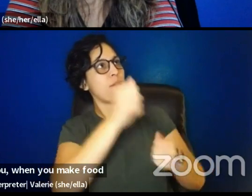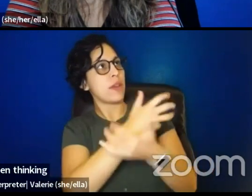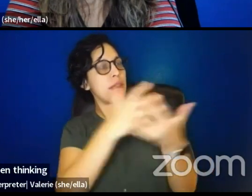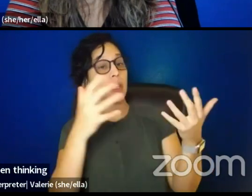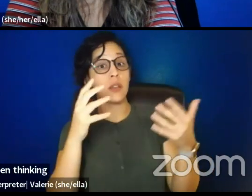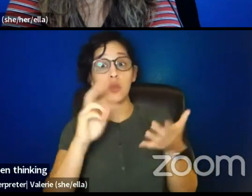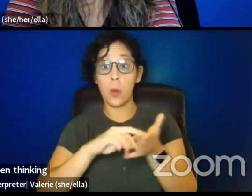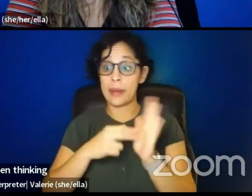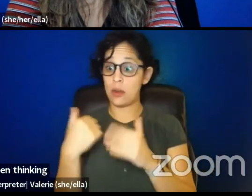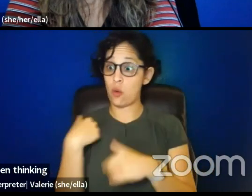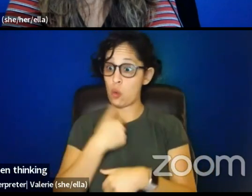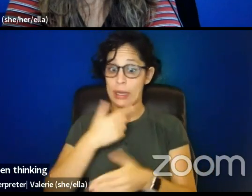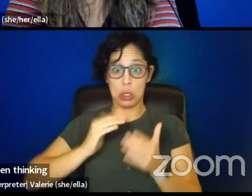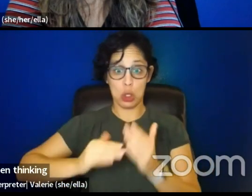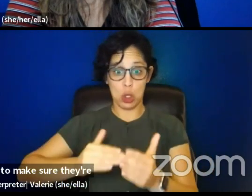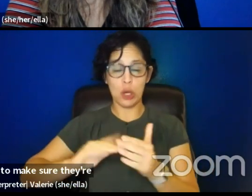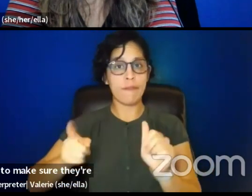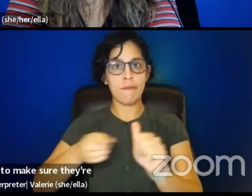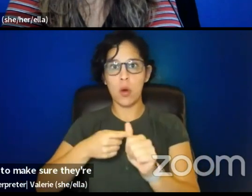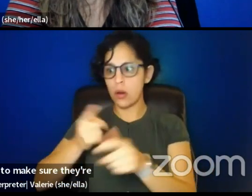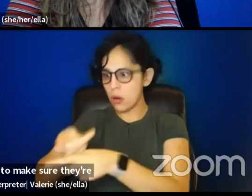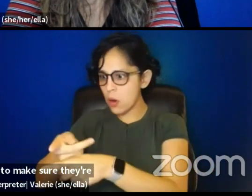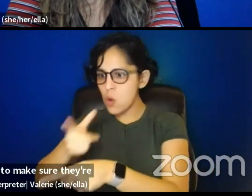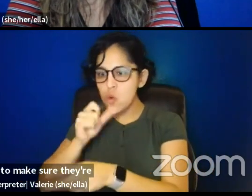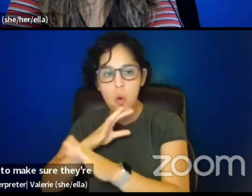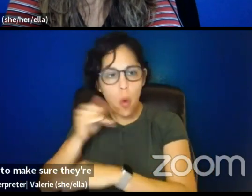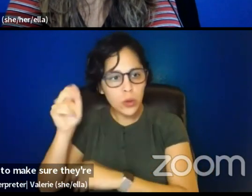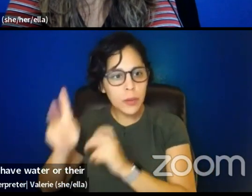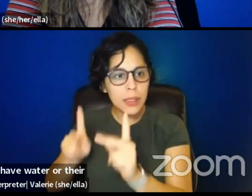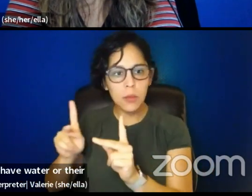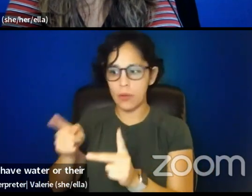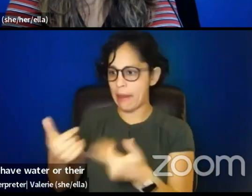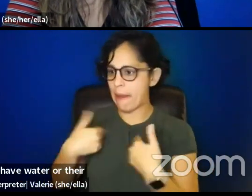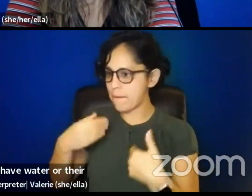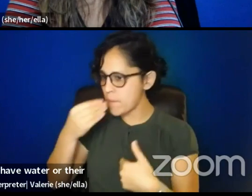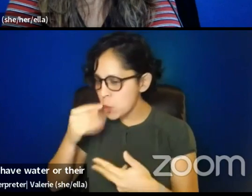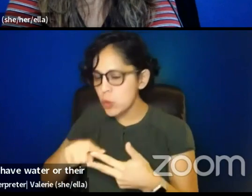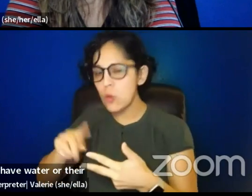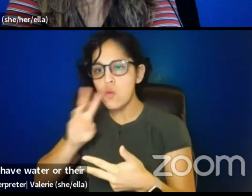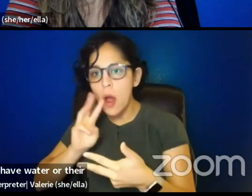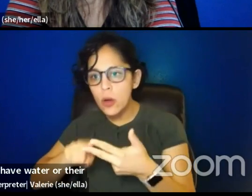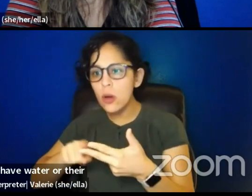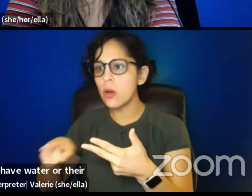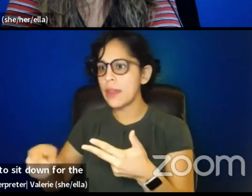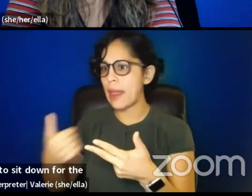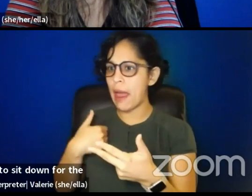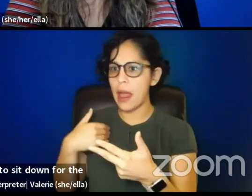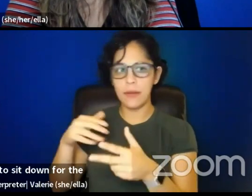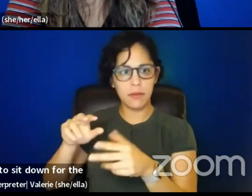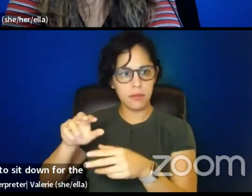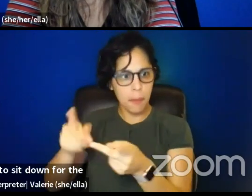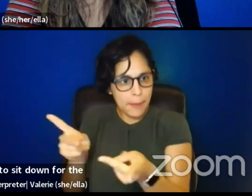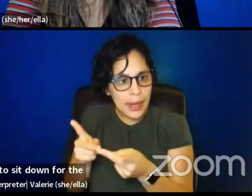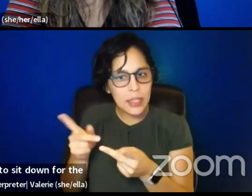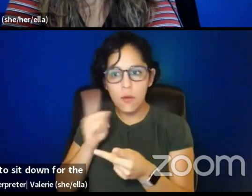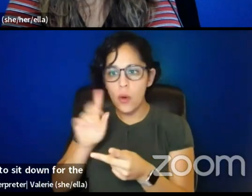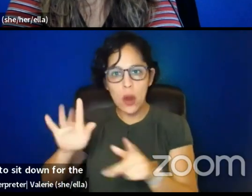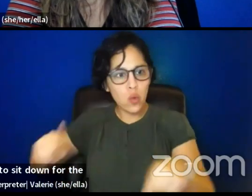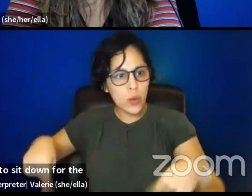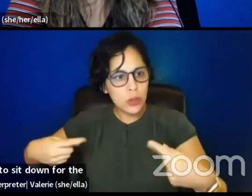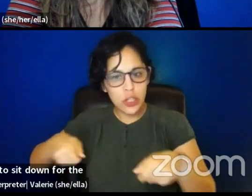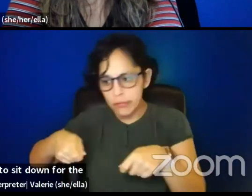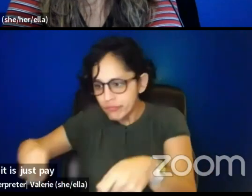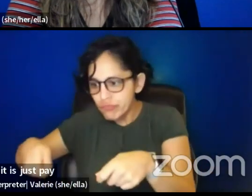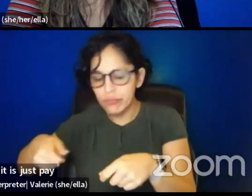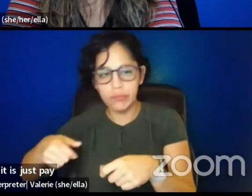elders first, you make sure they're comfortable. make sure they have water or their oxygen tank, or they have space to sit down for their wheelchair, whatever it is. It is just